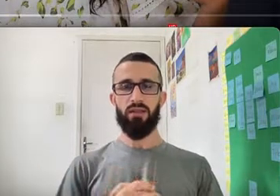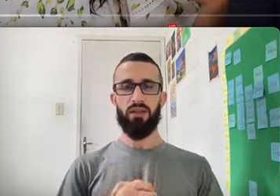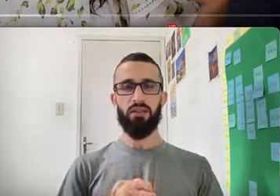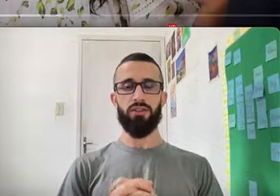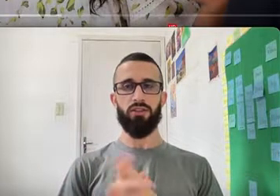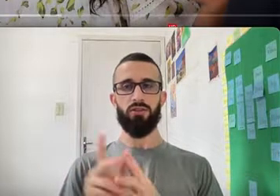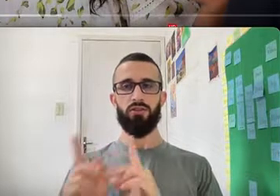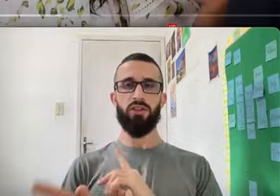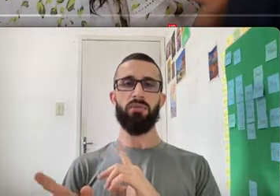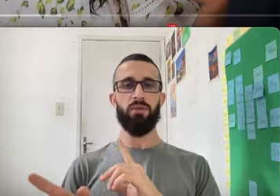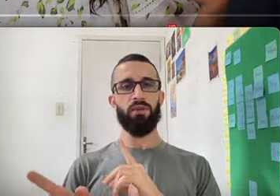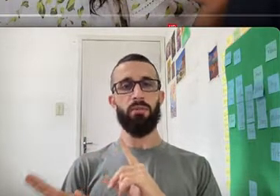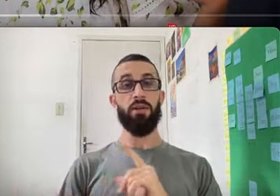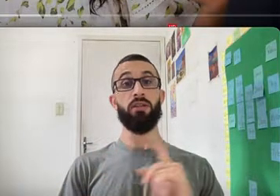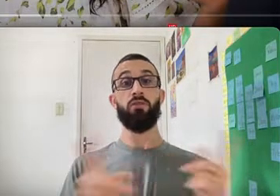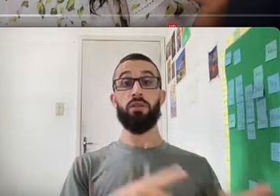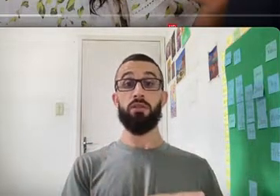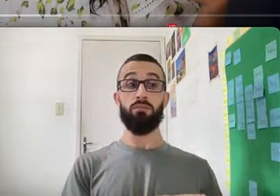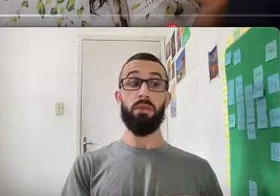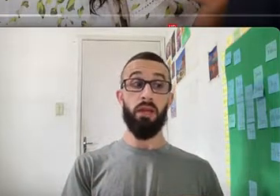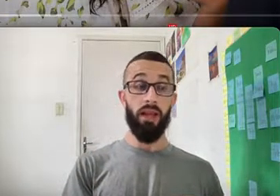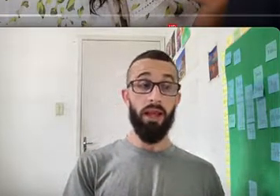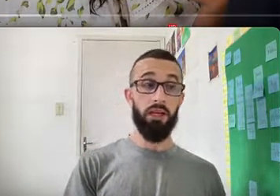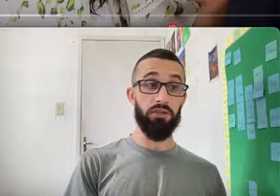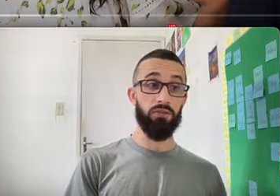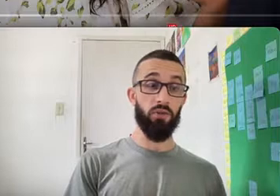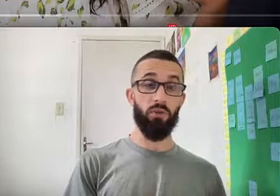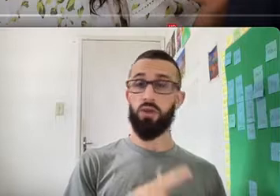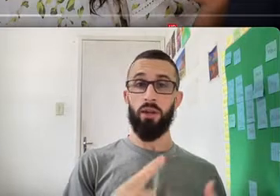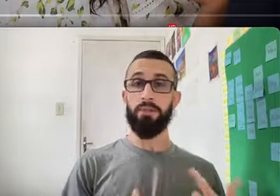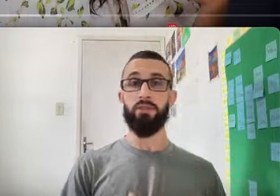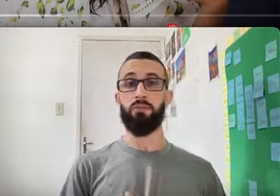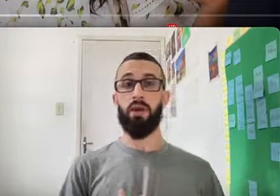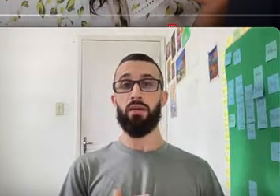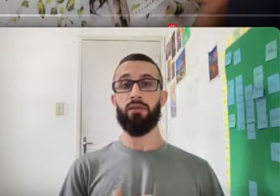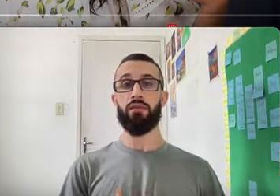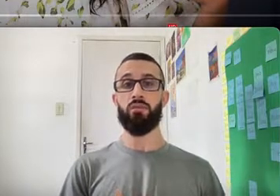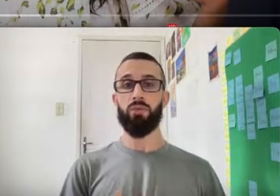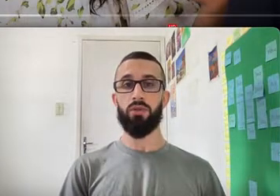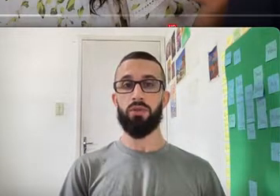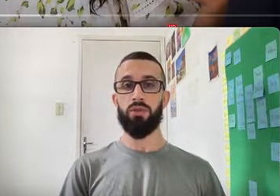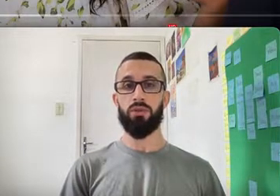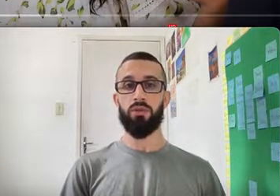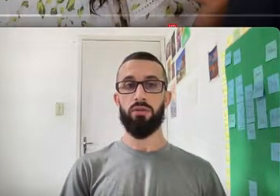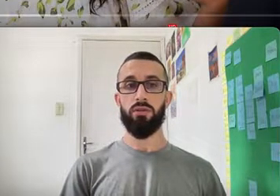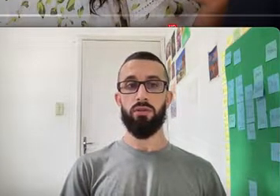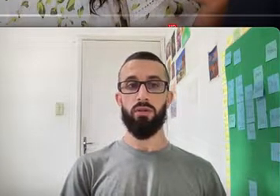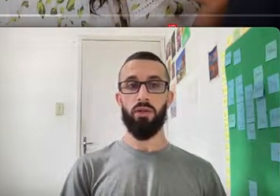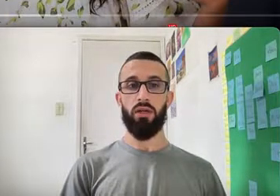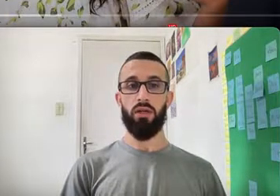So Some Of That Money Would Be Left Or Would Not Be Spent Would